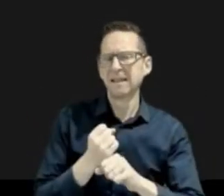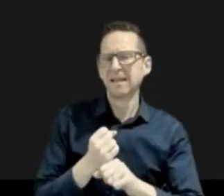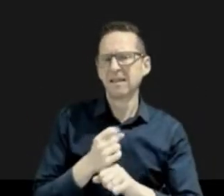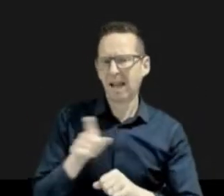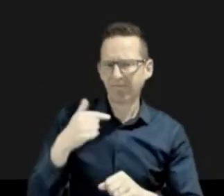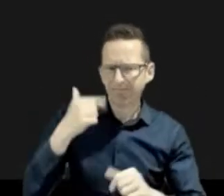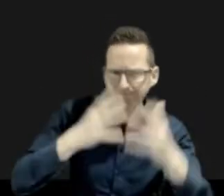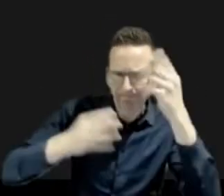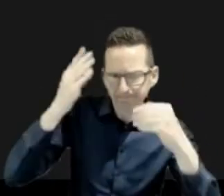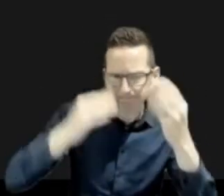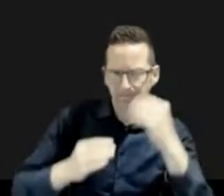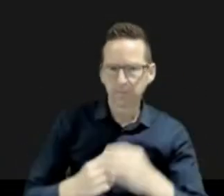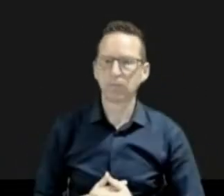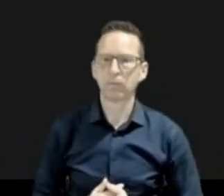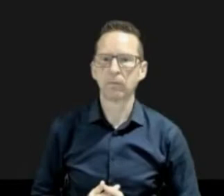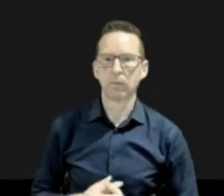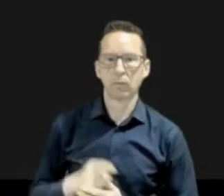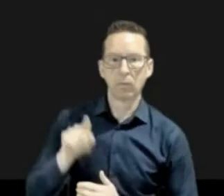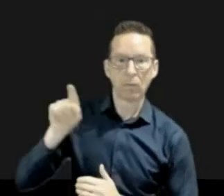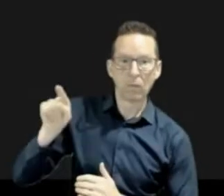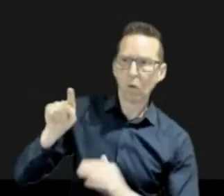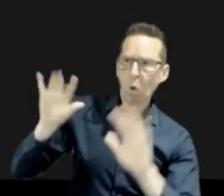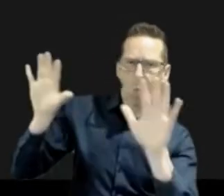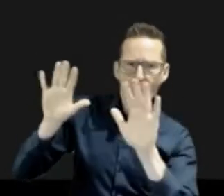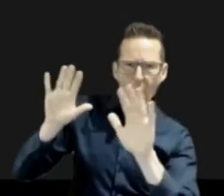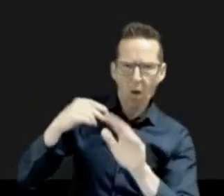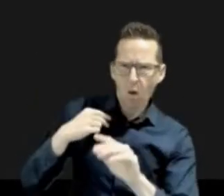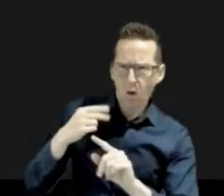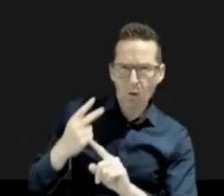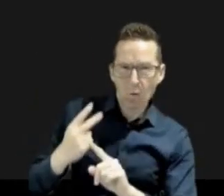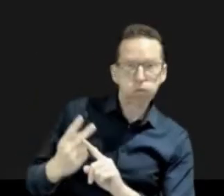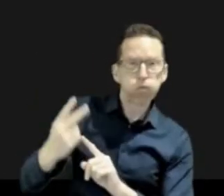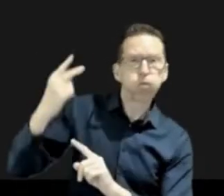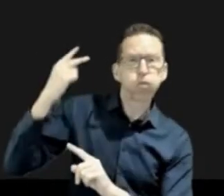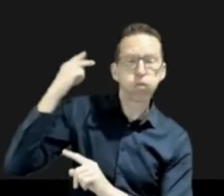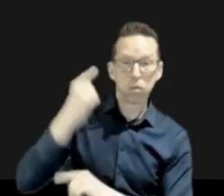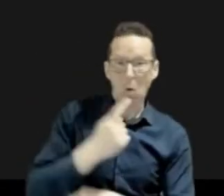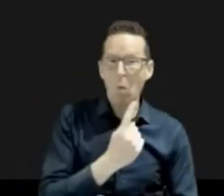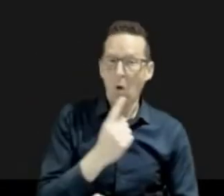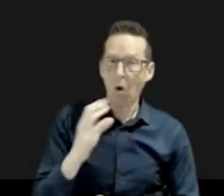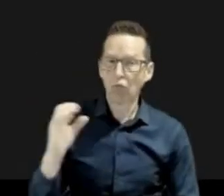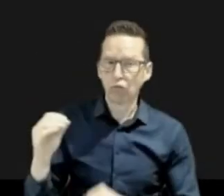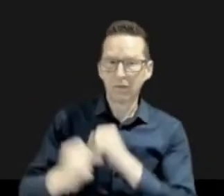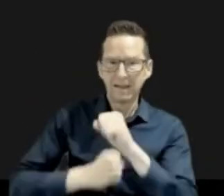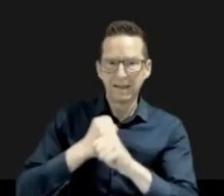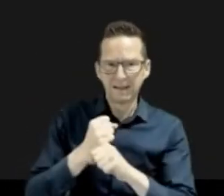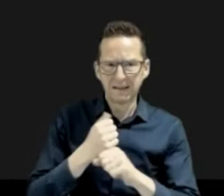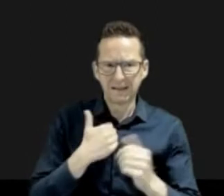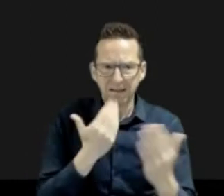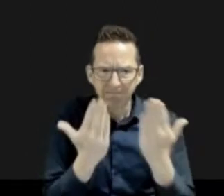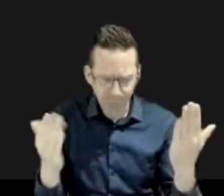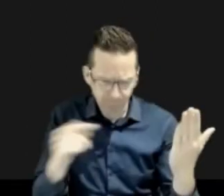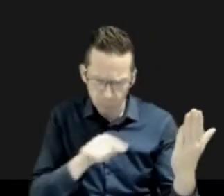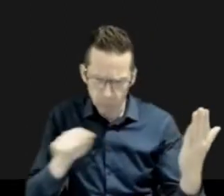weather service dates back about 100 years. We had very many landmark events in order to